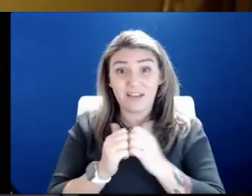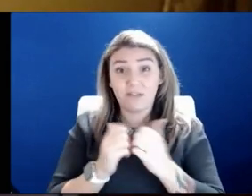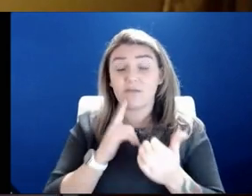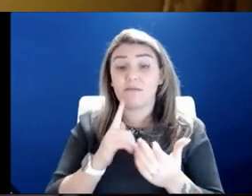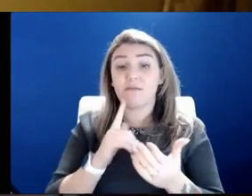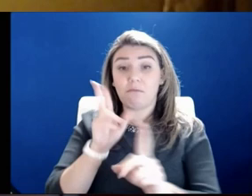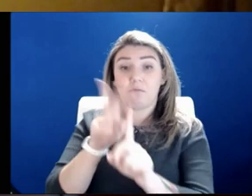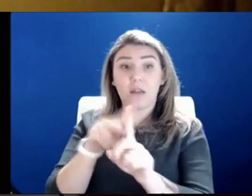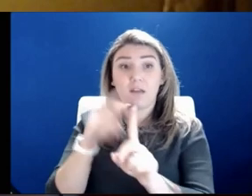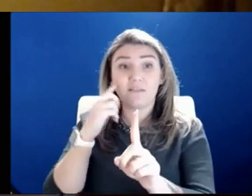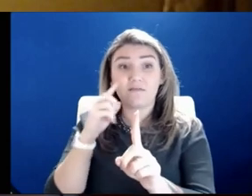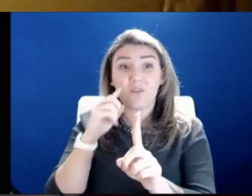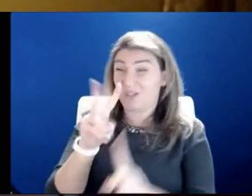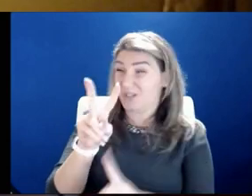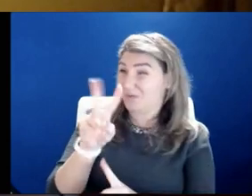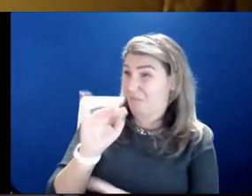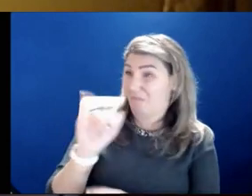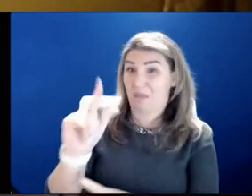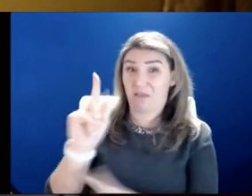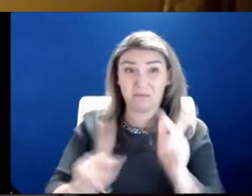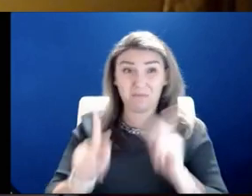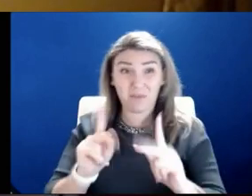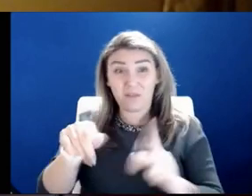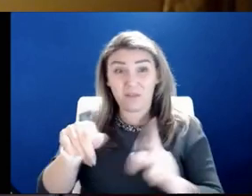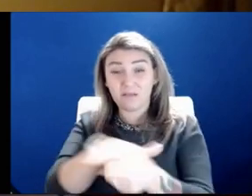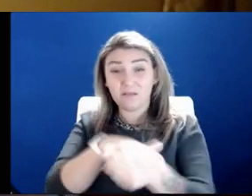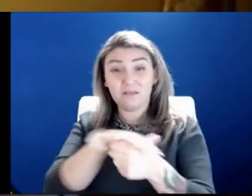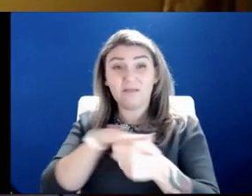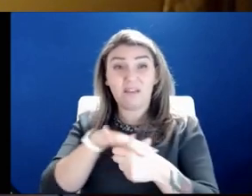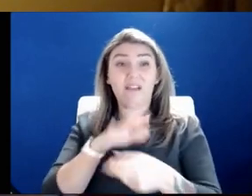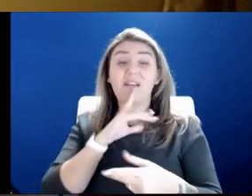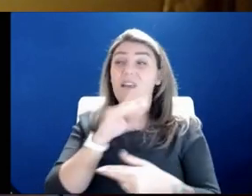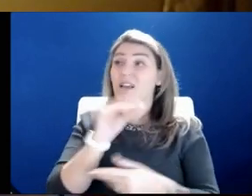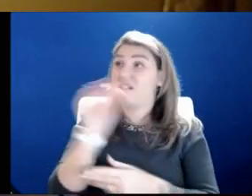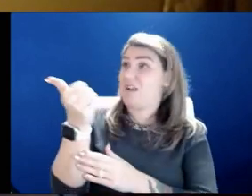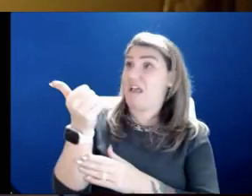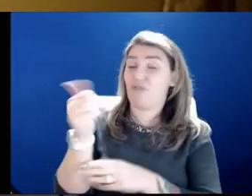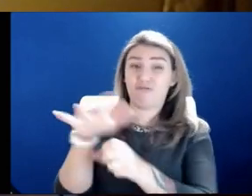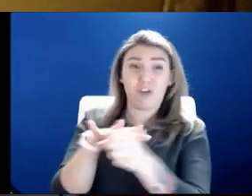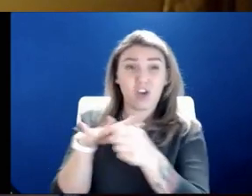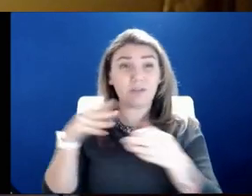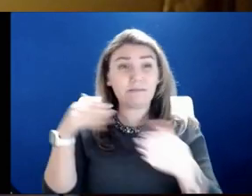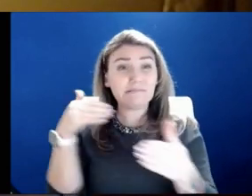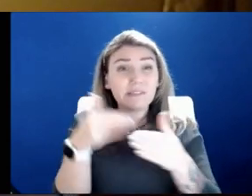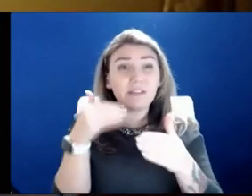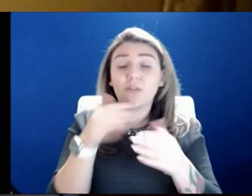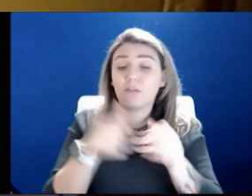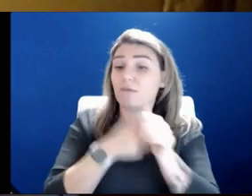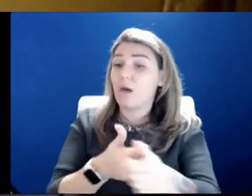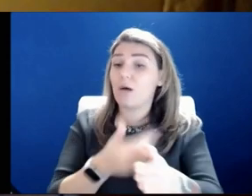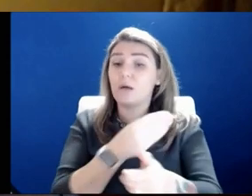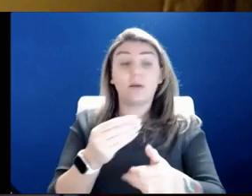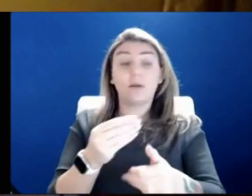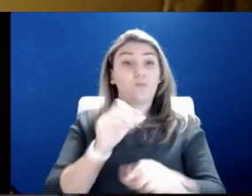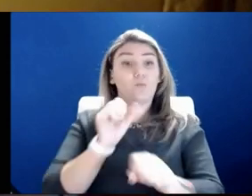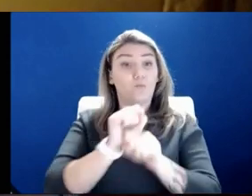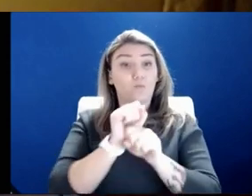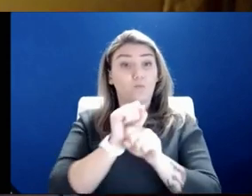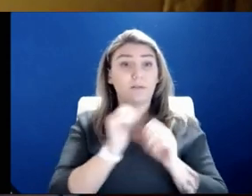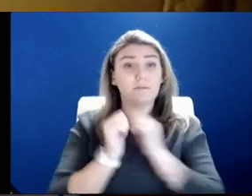to roughly 2 million people in this metro area and then a lot of other jurisdictions nearby that followed and worked in concert with us,